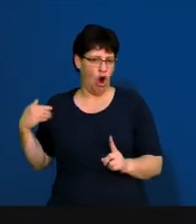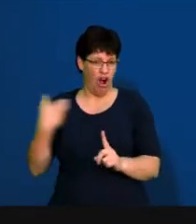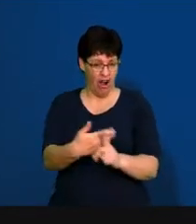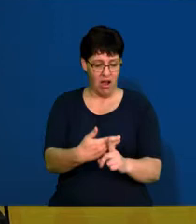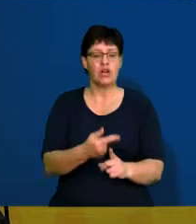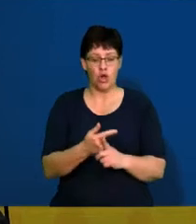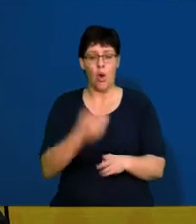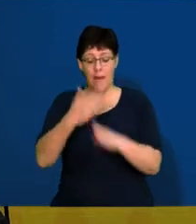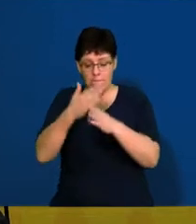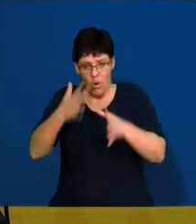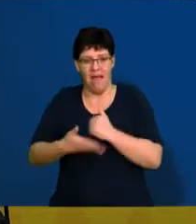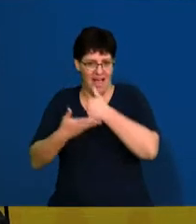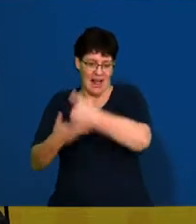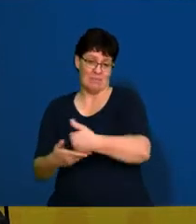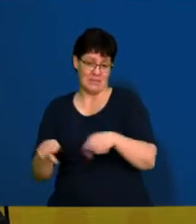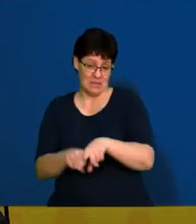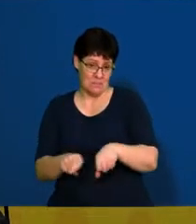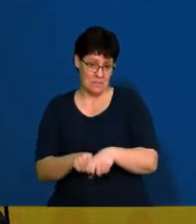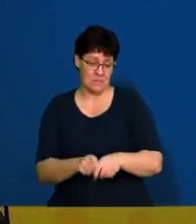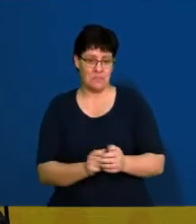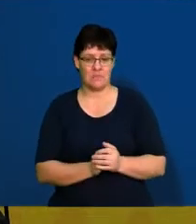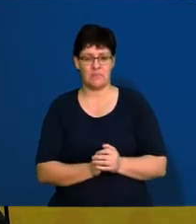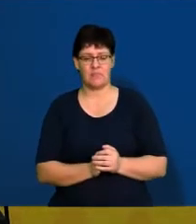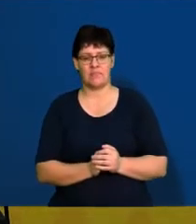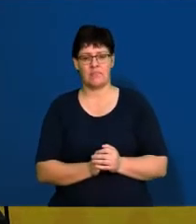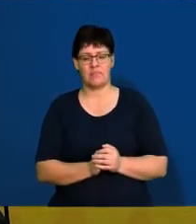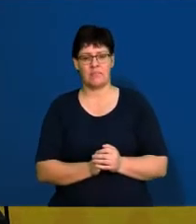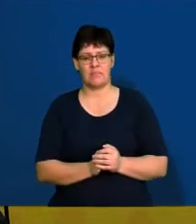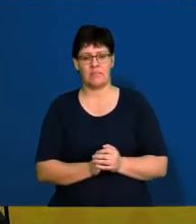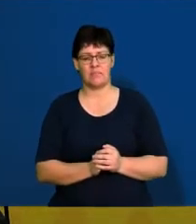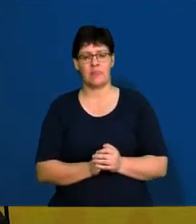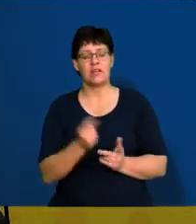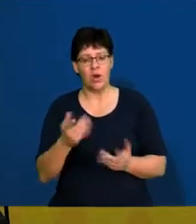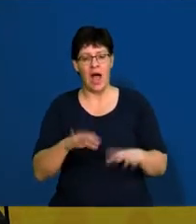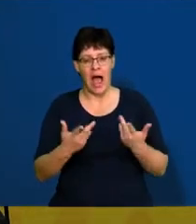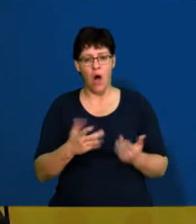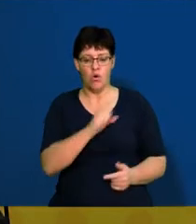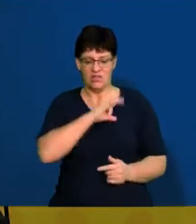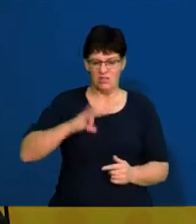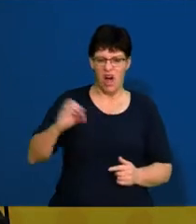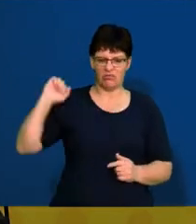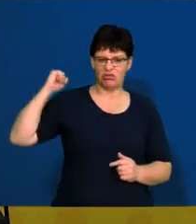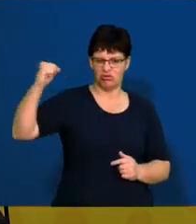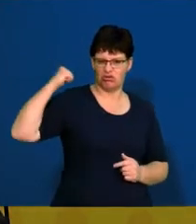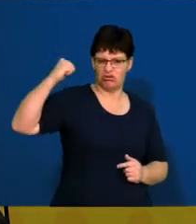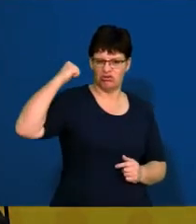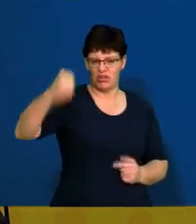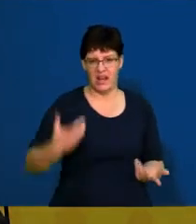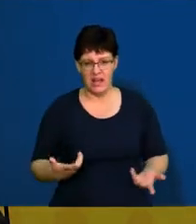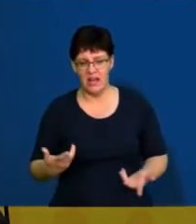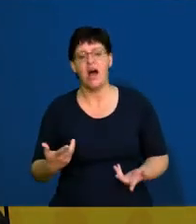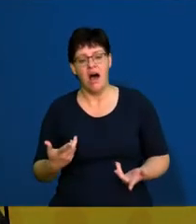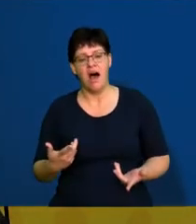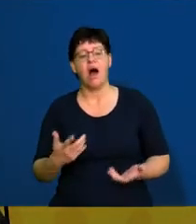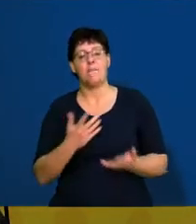the employer. It regulates how employees can go on strike and what recourse